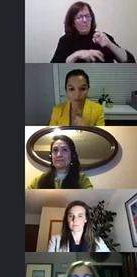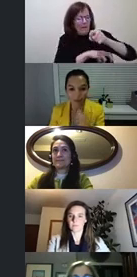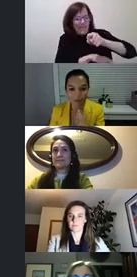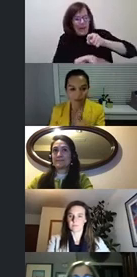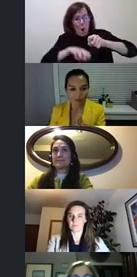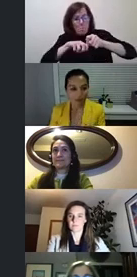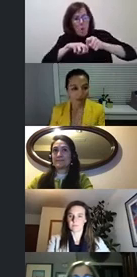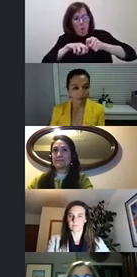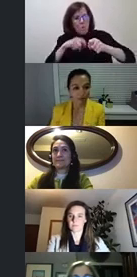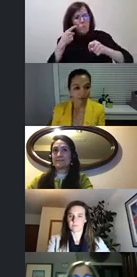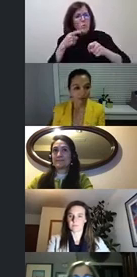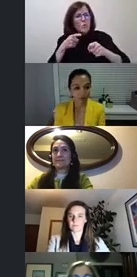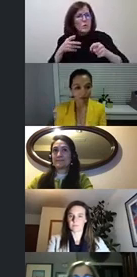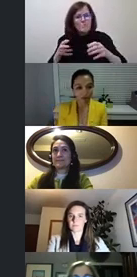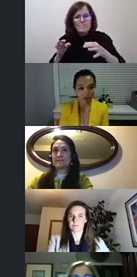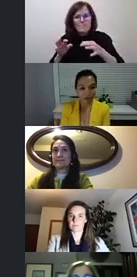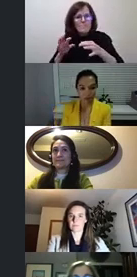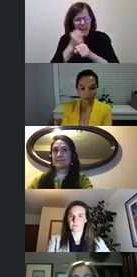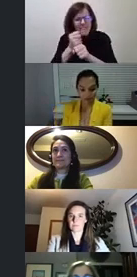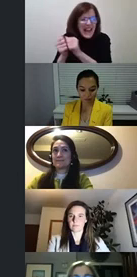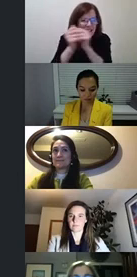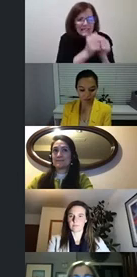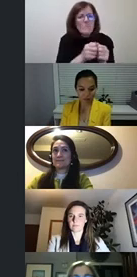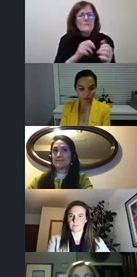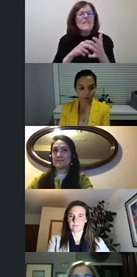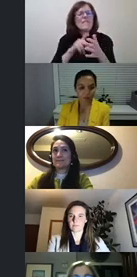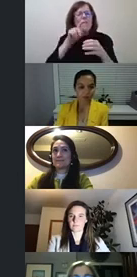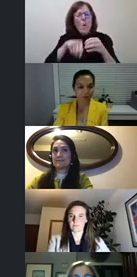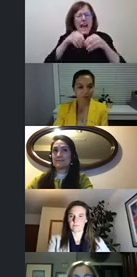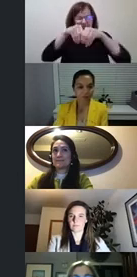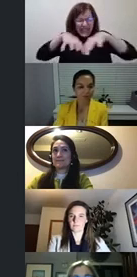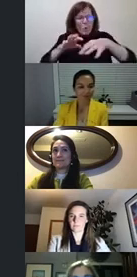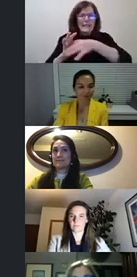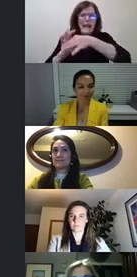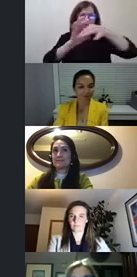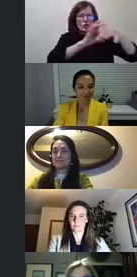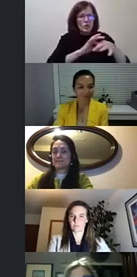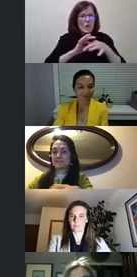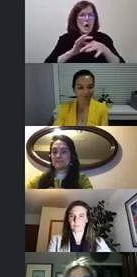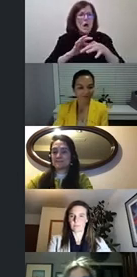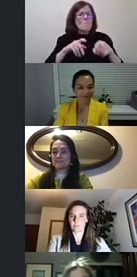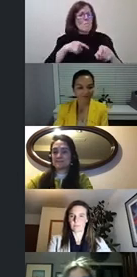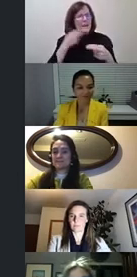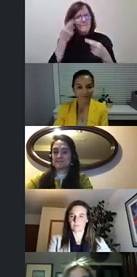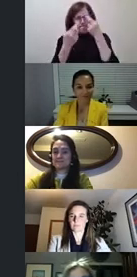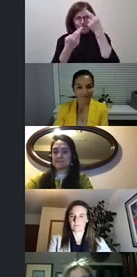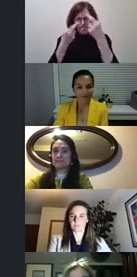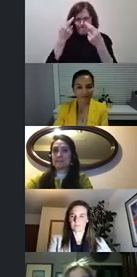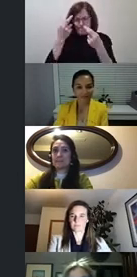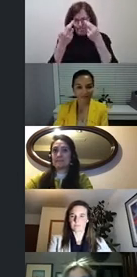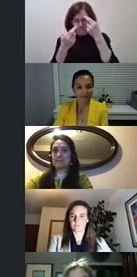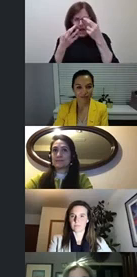I am I rack my brain about this personally on a constant level as to how we streamline